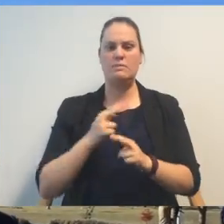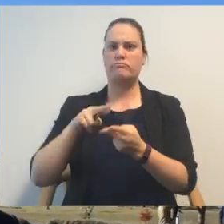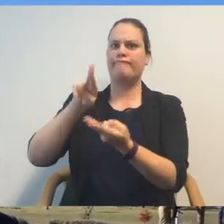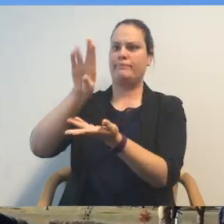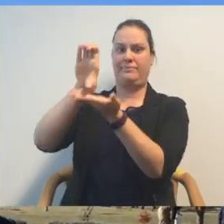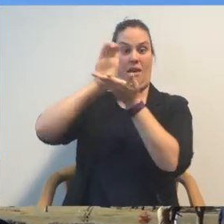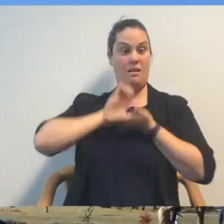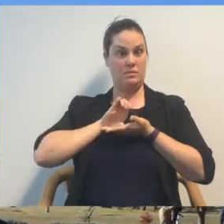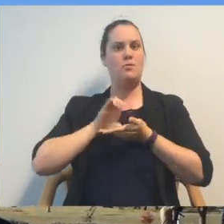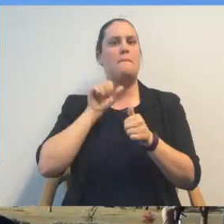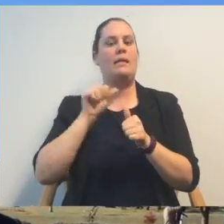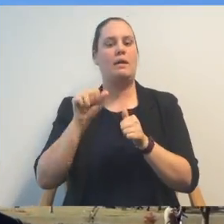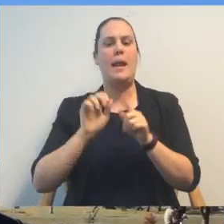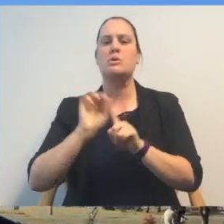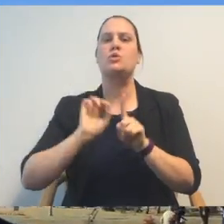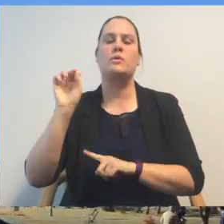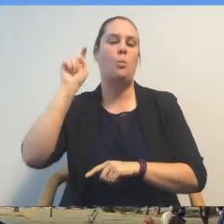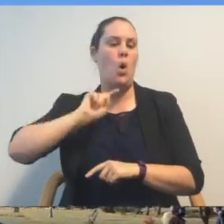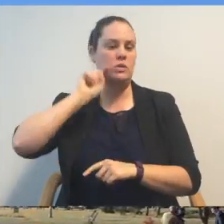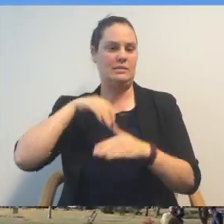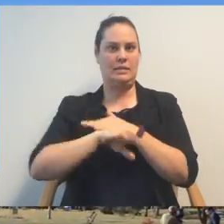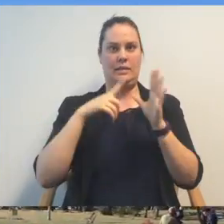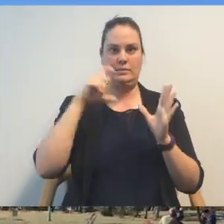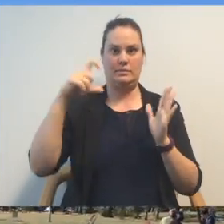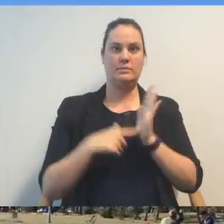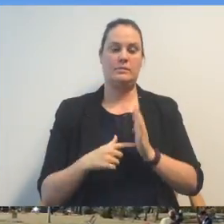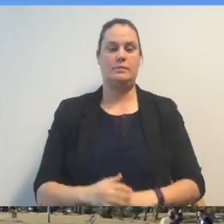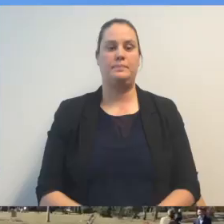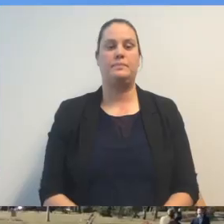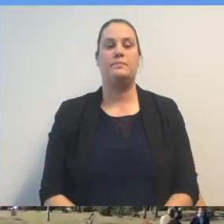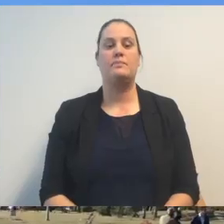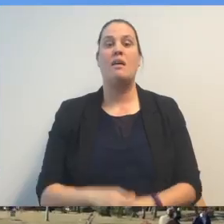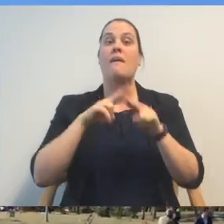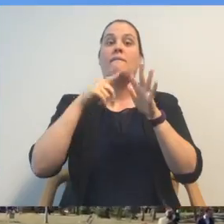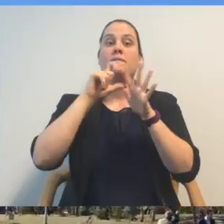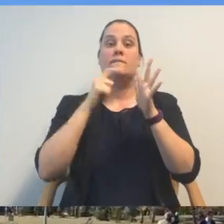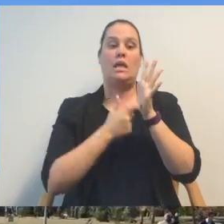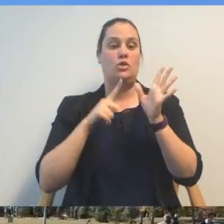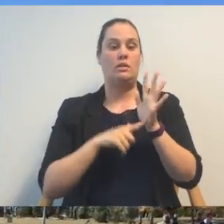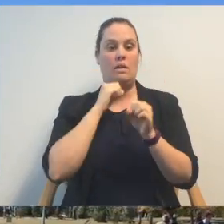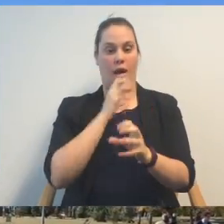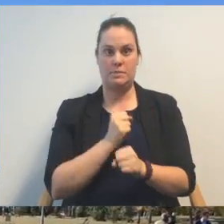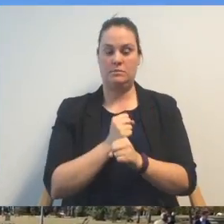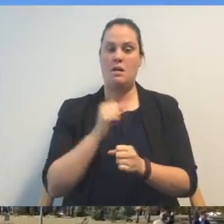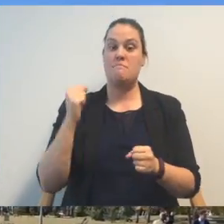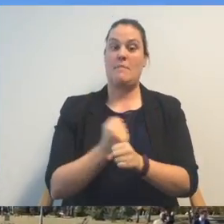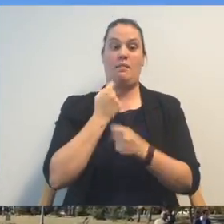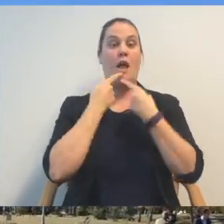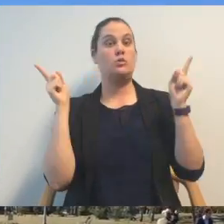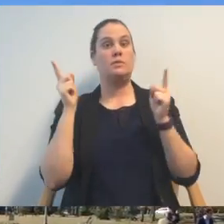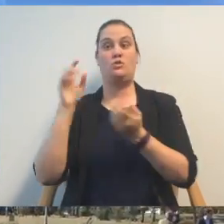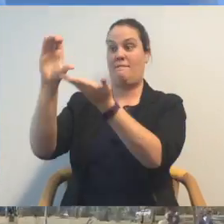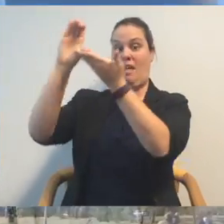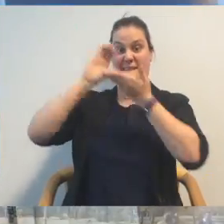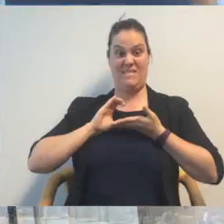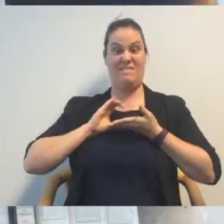made the announcement of $76 million towards cleaning up the ACT's lakes and waterways, including for Lake